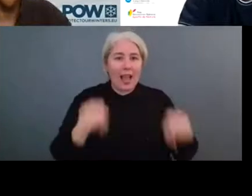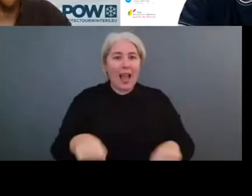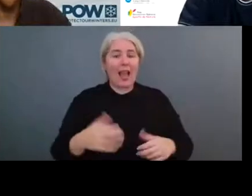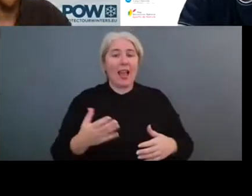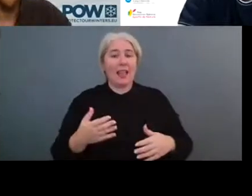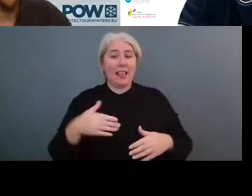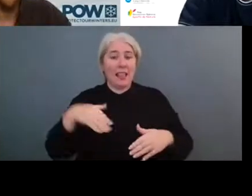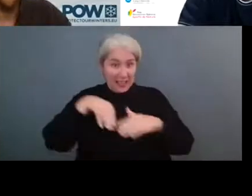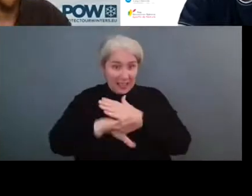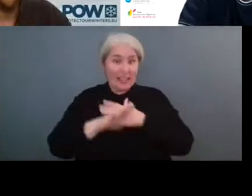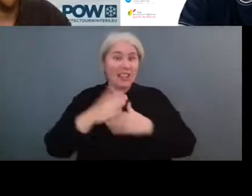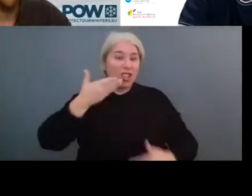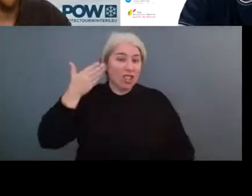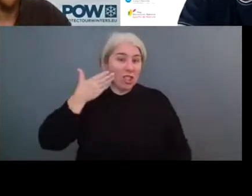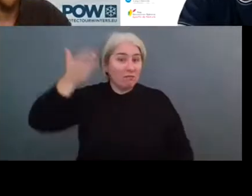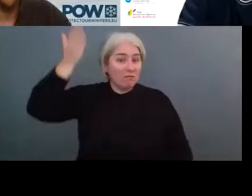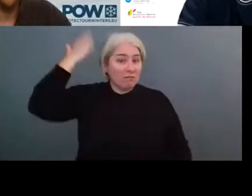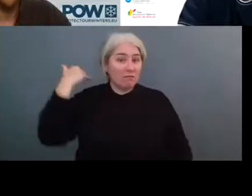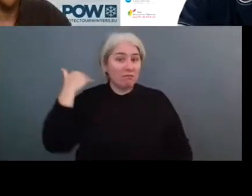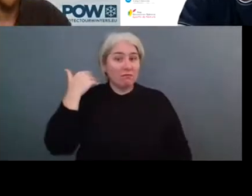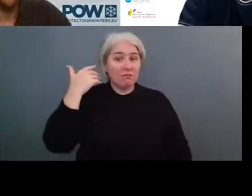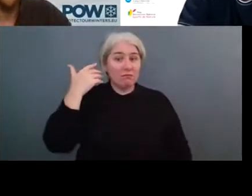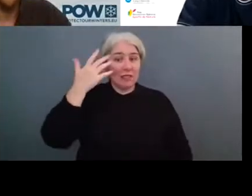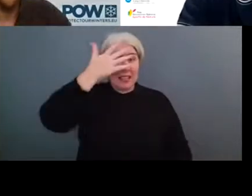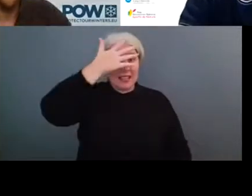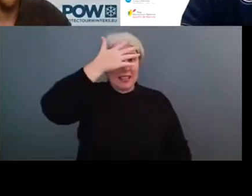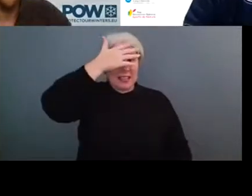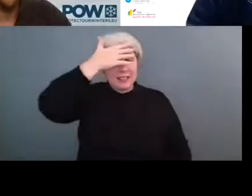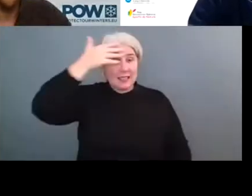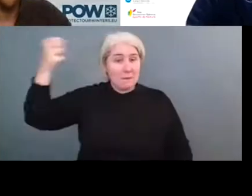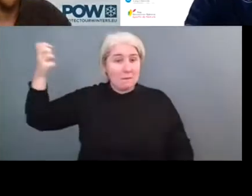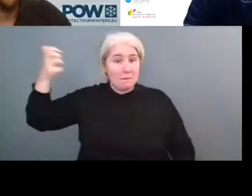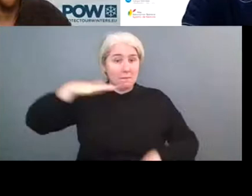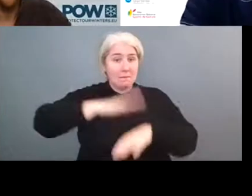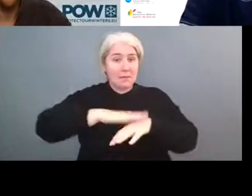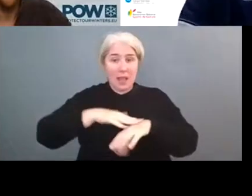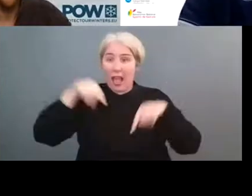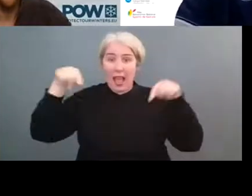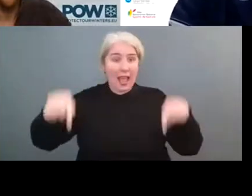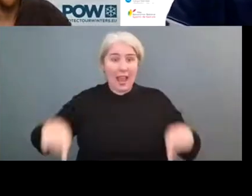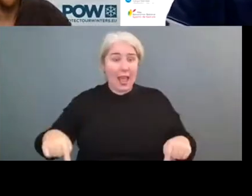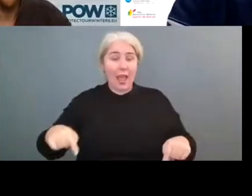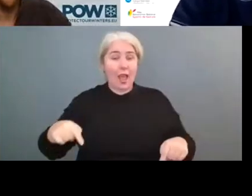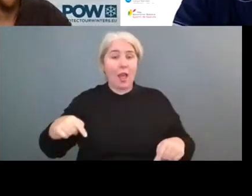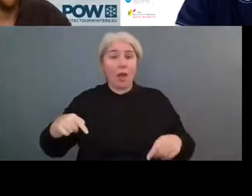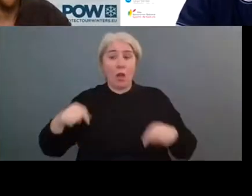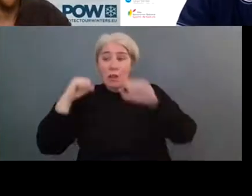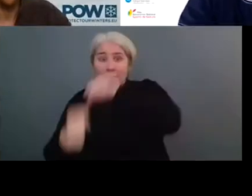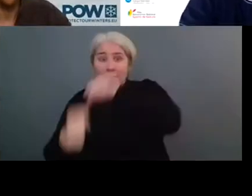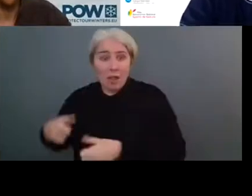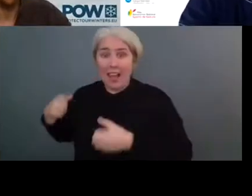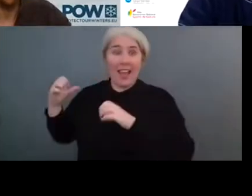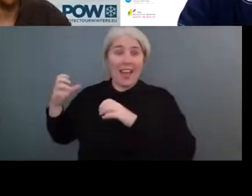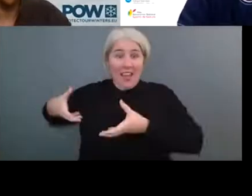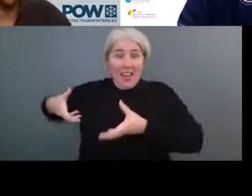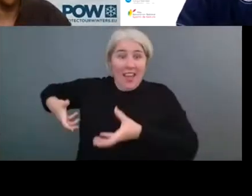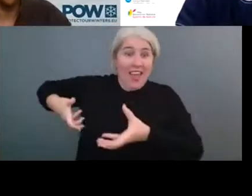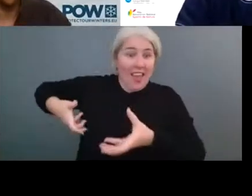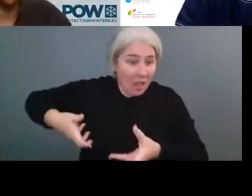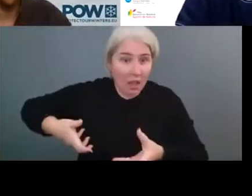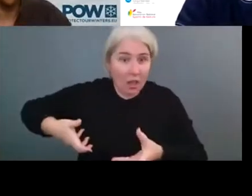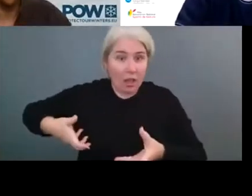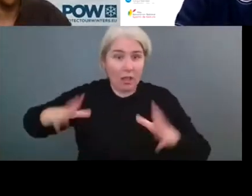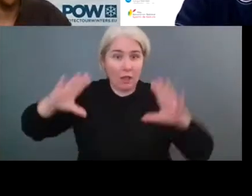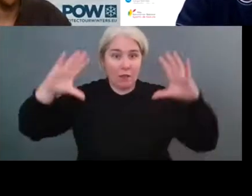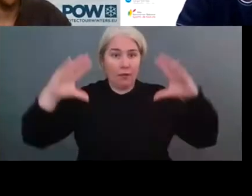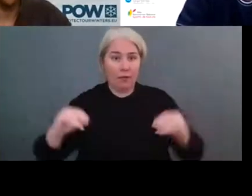Republic during summer. Now there is not enough water to do it on most of the rivers. Yeah, so it's